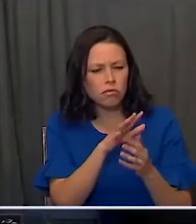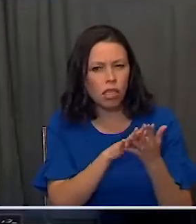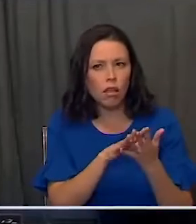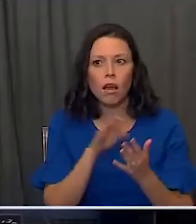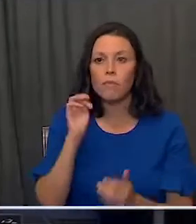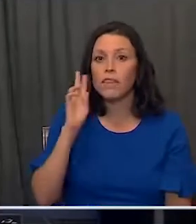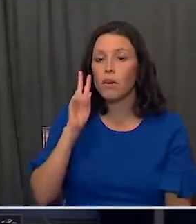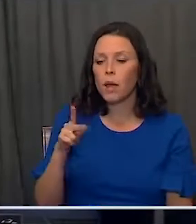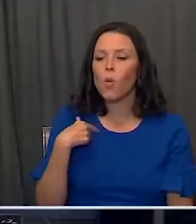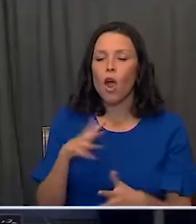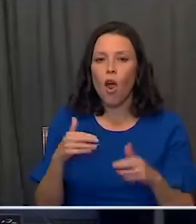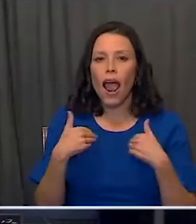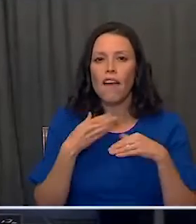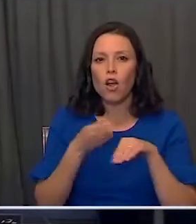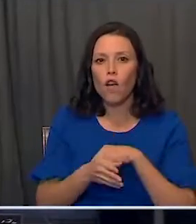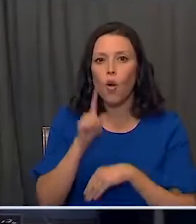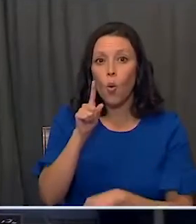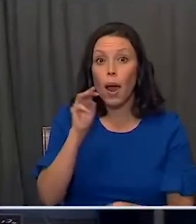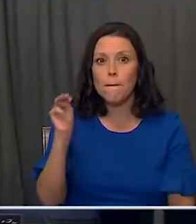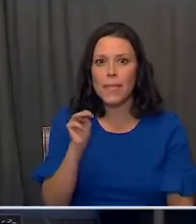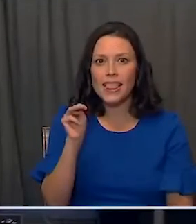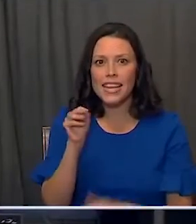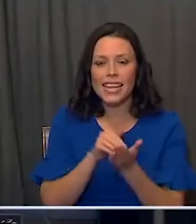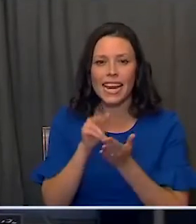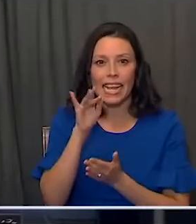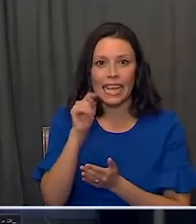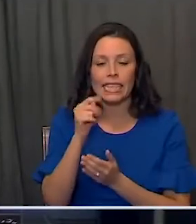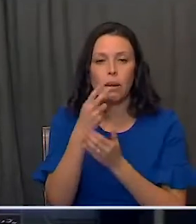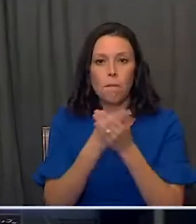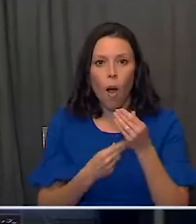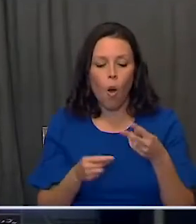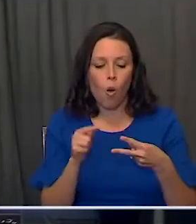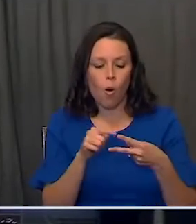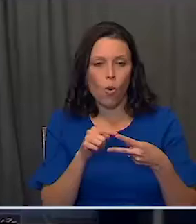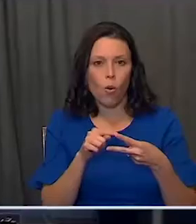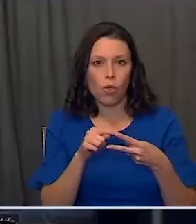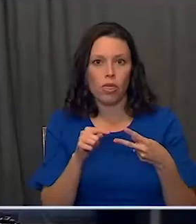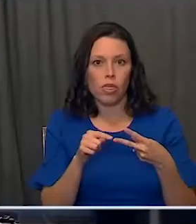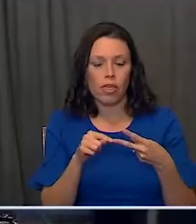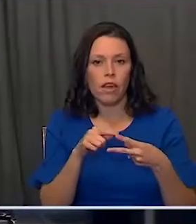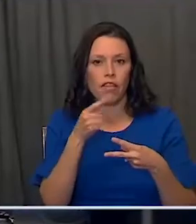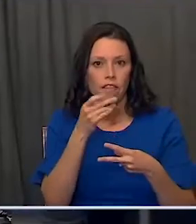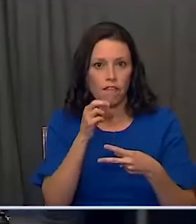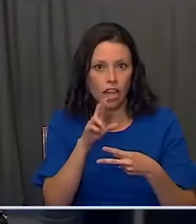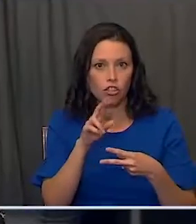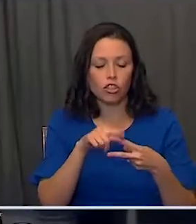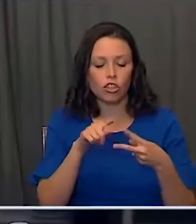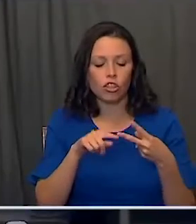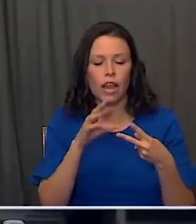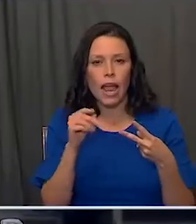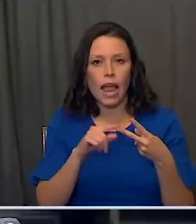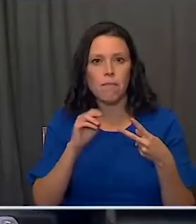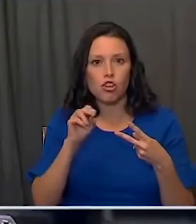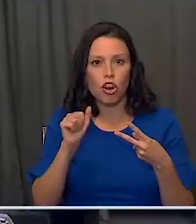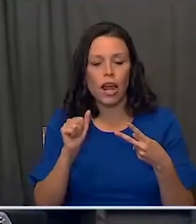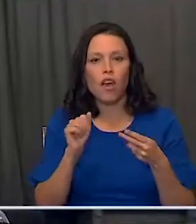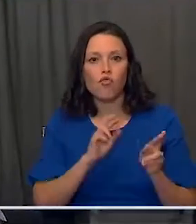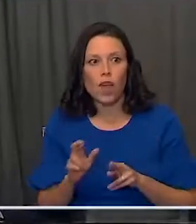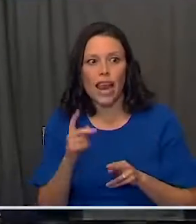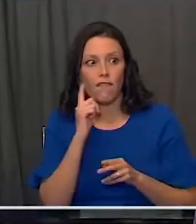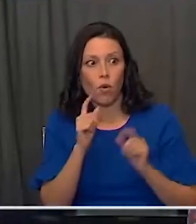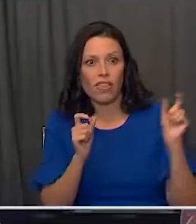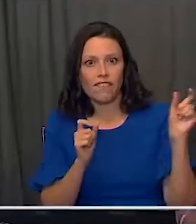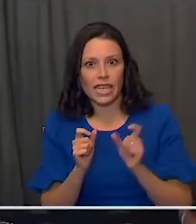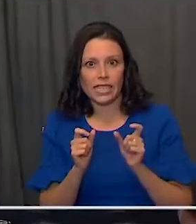Mr. President, we already have over a million kits of both the kits that we'll need for the Pfizer vaccine as well as the Moderna vaccines.